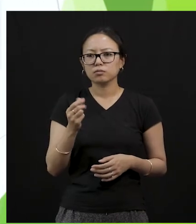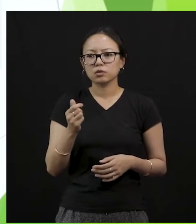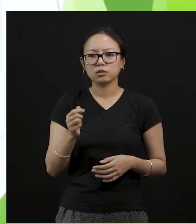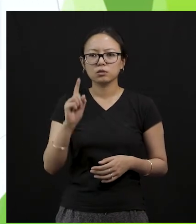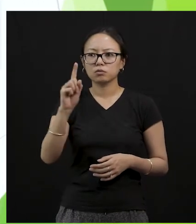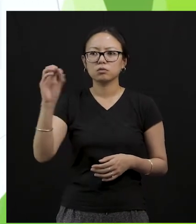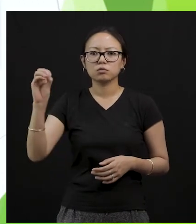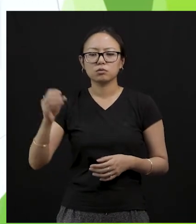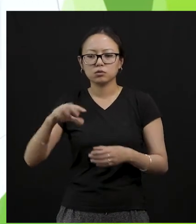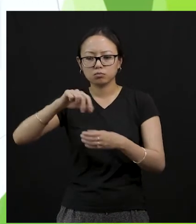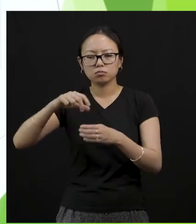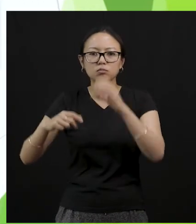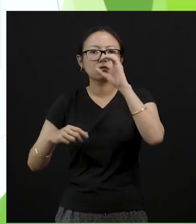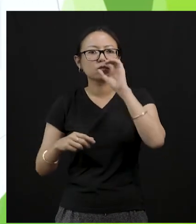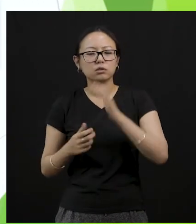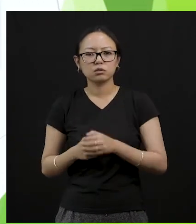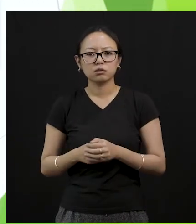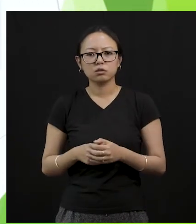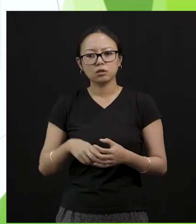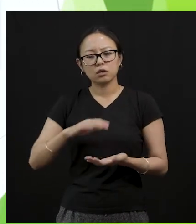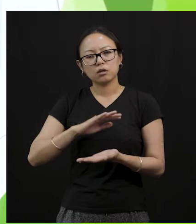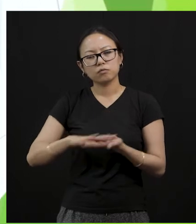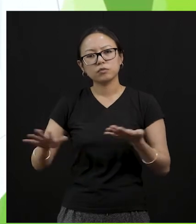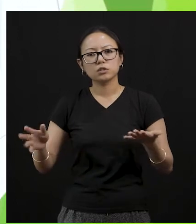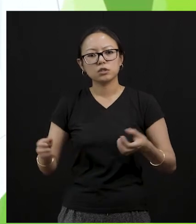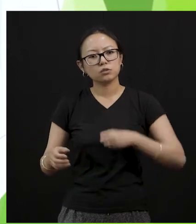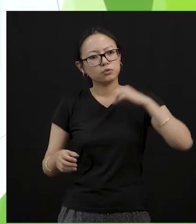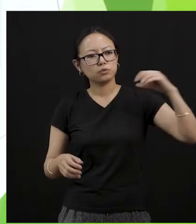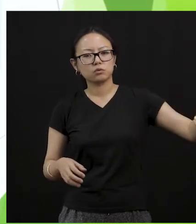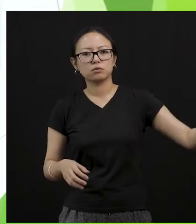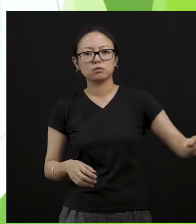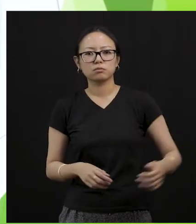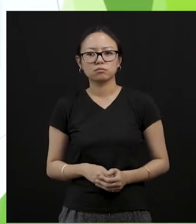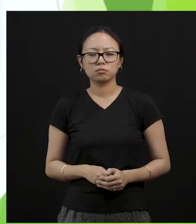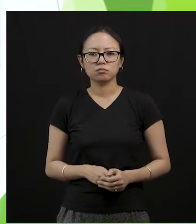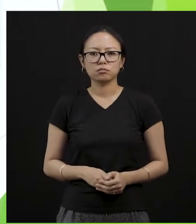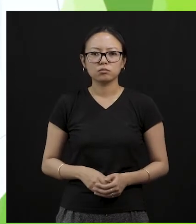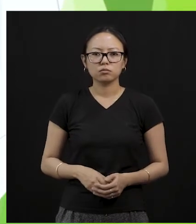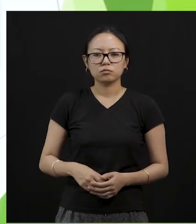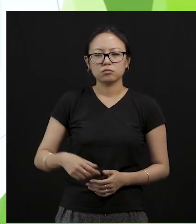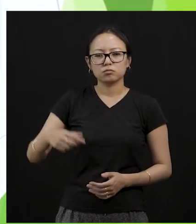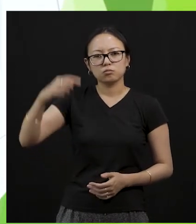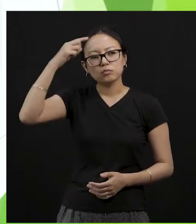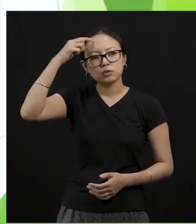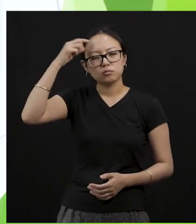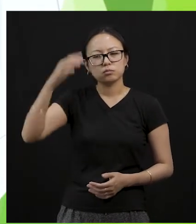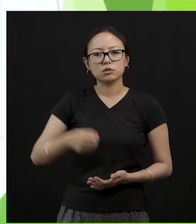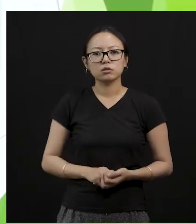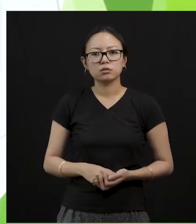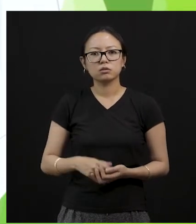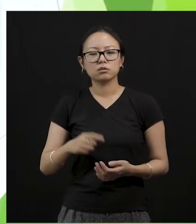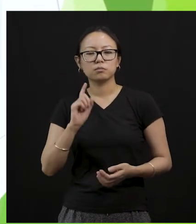plastic. So it is going to contribute to plastic pollution. But if you're using a water bottle, you're going to